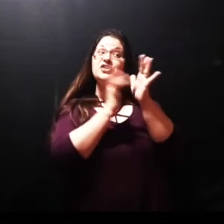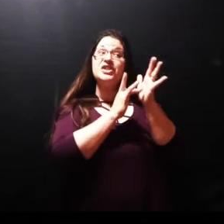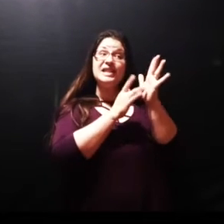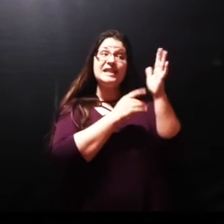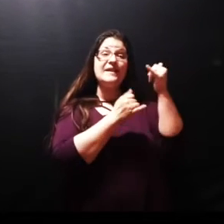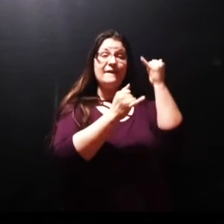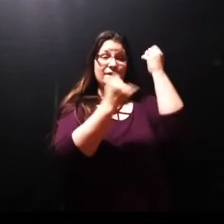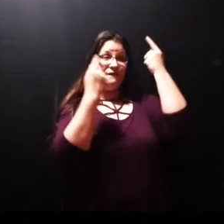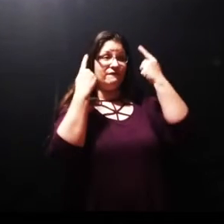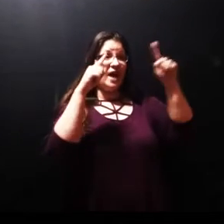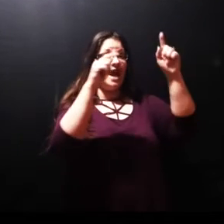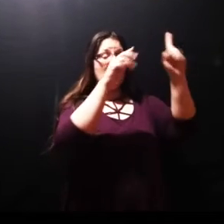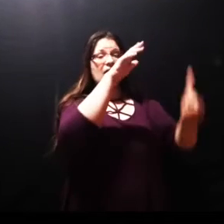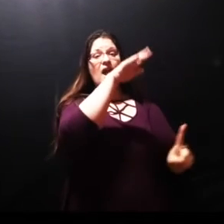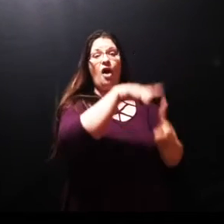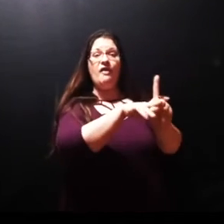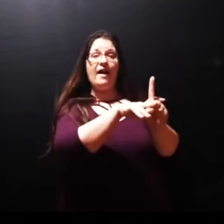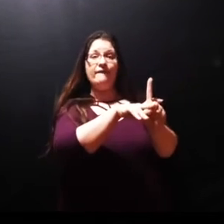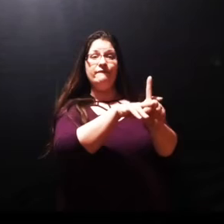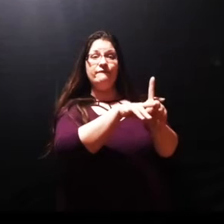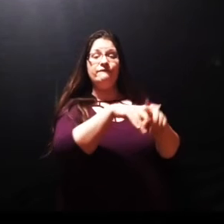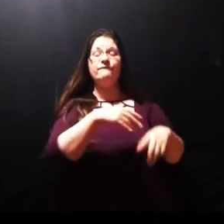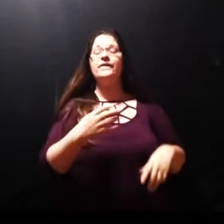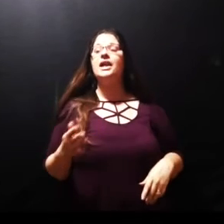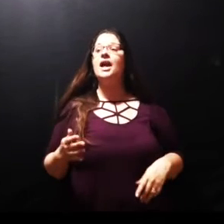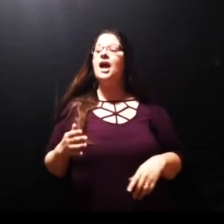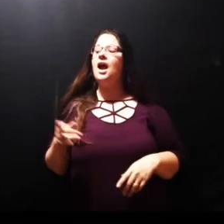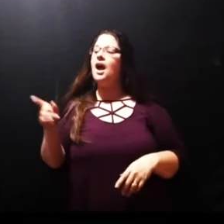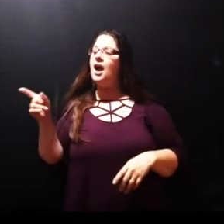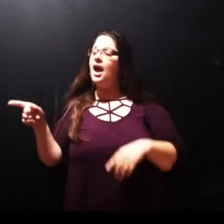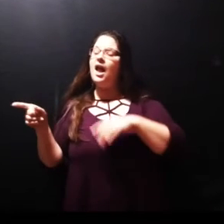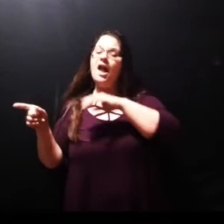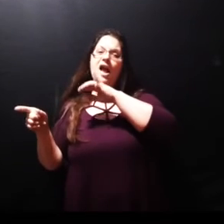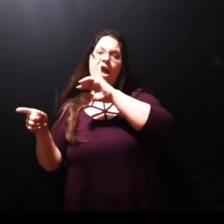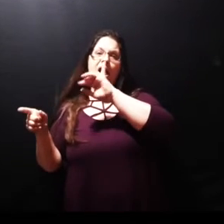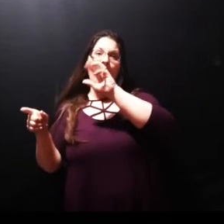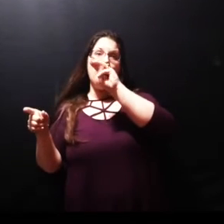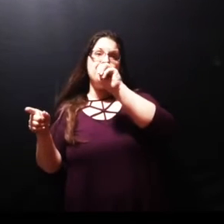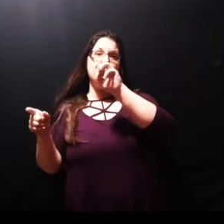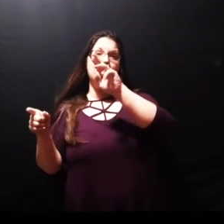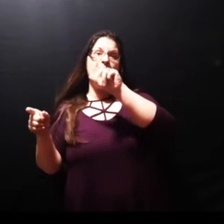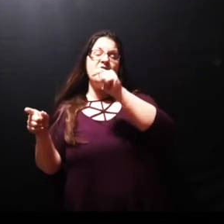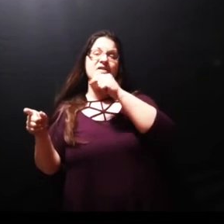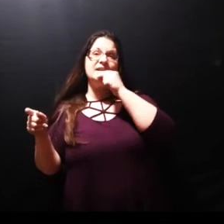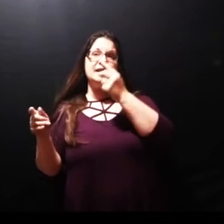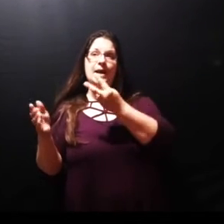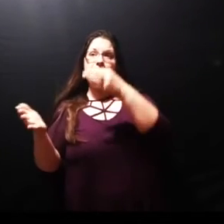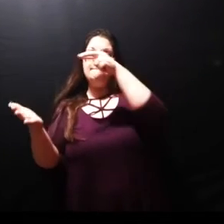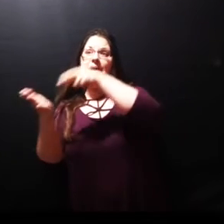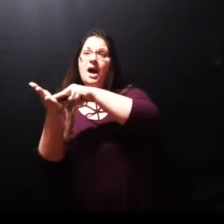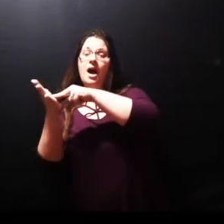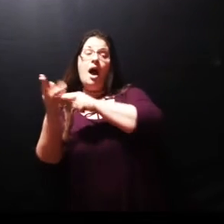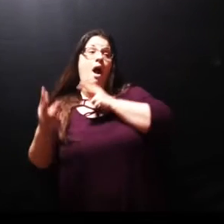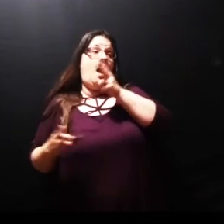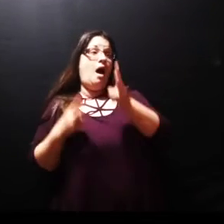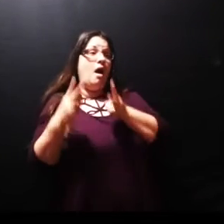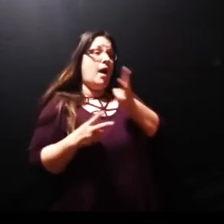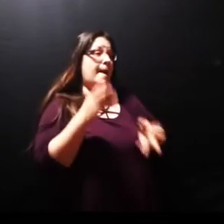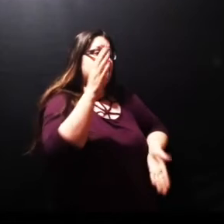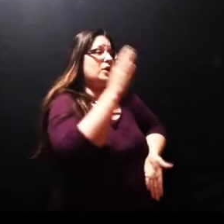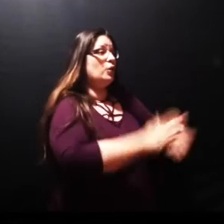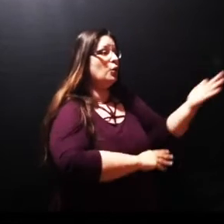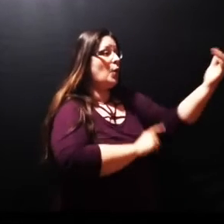leaves the crowd in the house and she charges out of the door she says I gotta go Jesus is coming into town I gotta find him I gotta talk to him